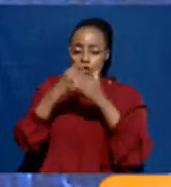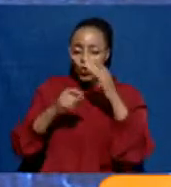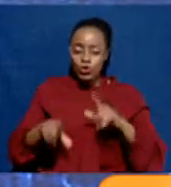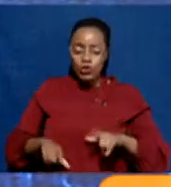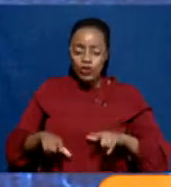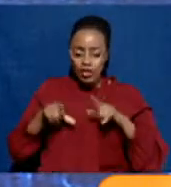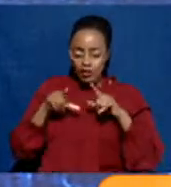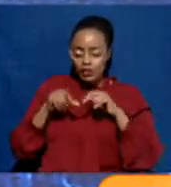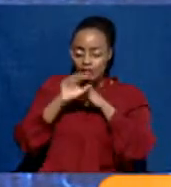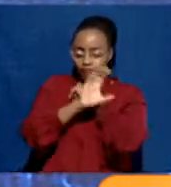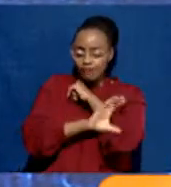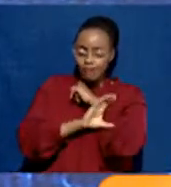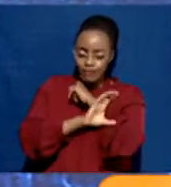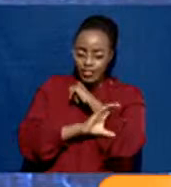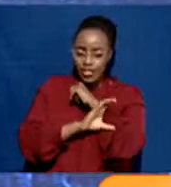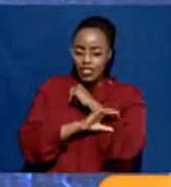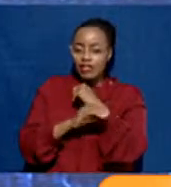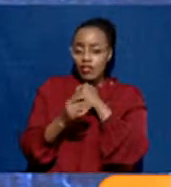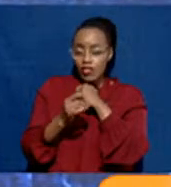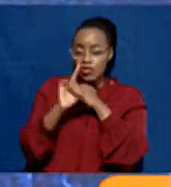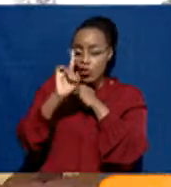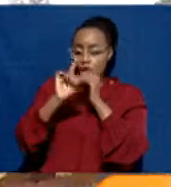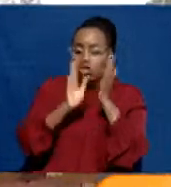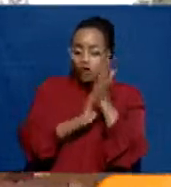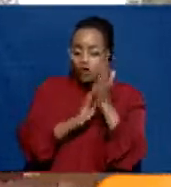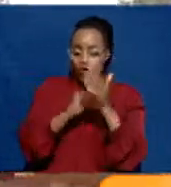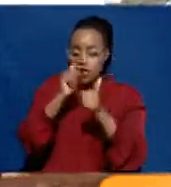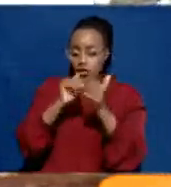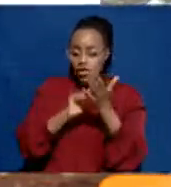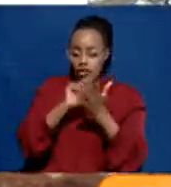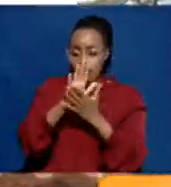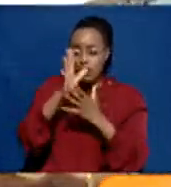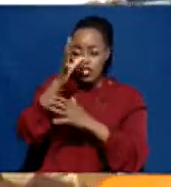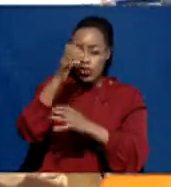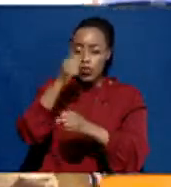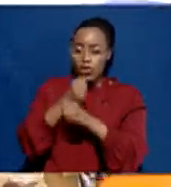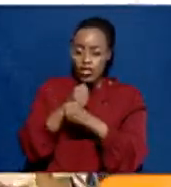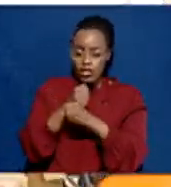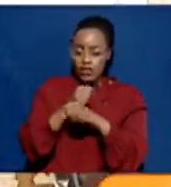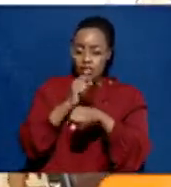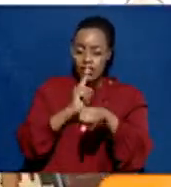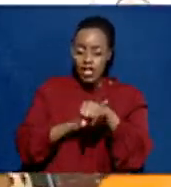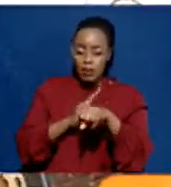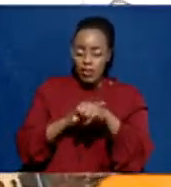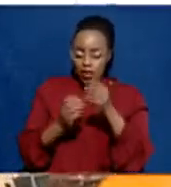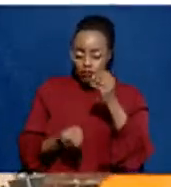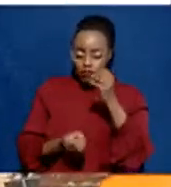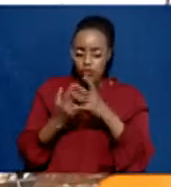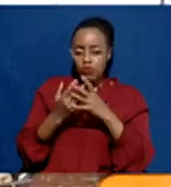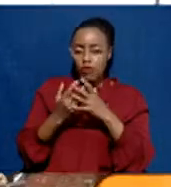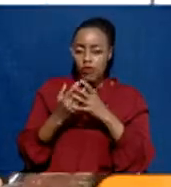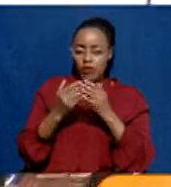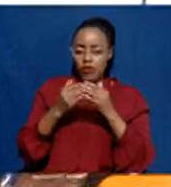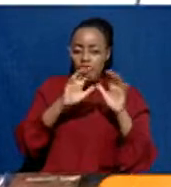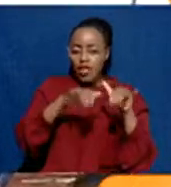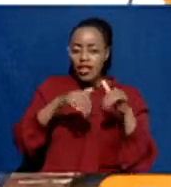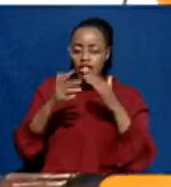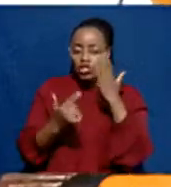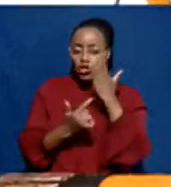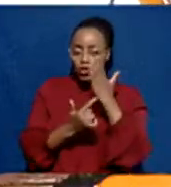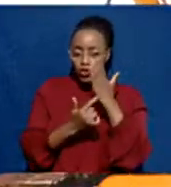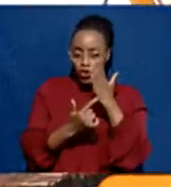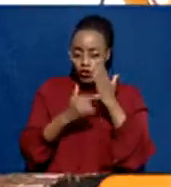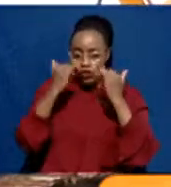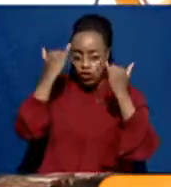of living in the country. This was one of the recommendations flaunted by stakeholders during the groundbreaking ceremony of the Agricultural Technology